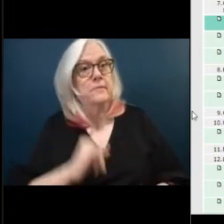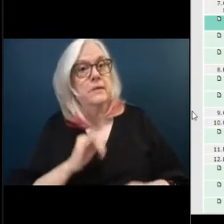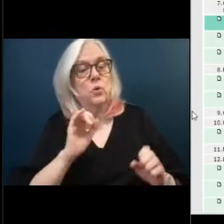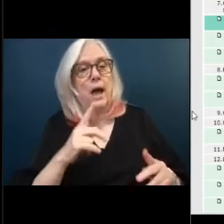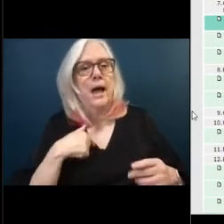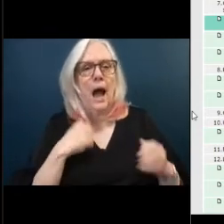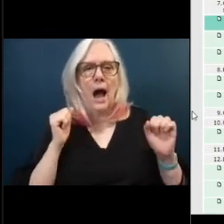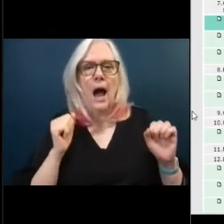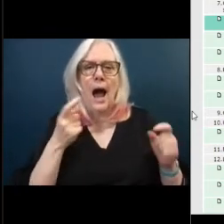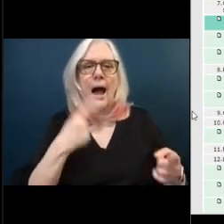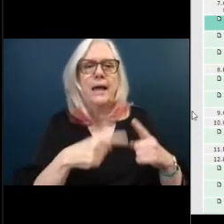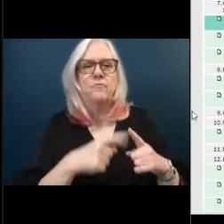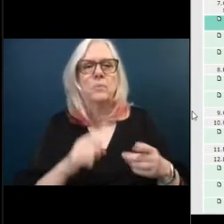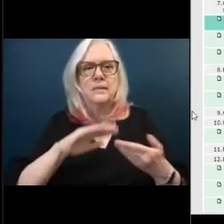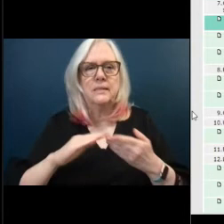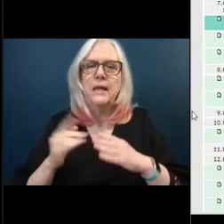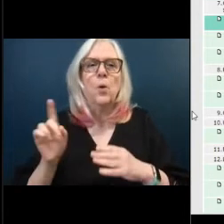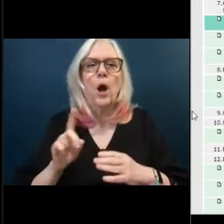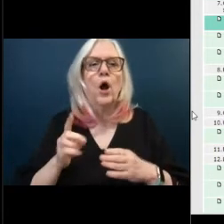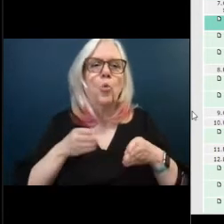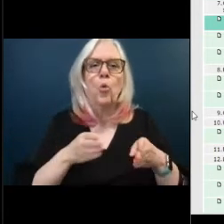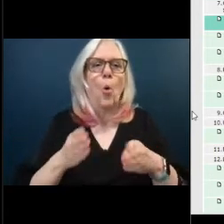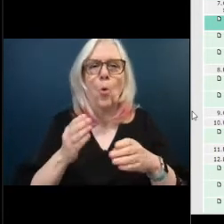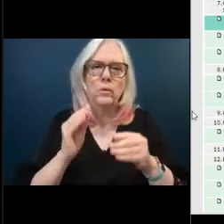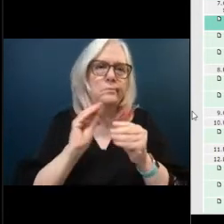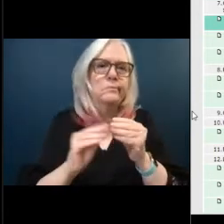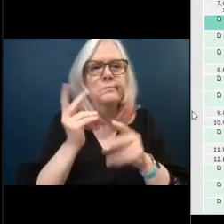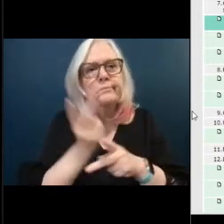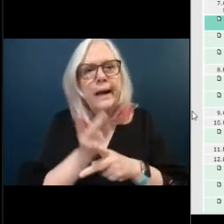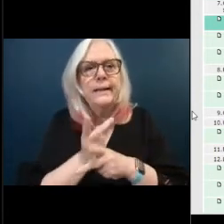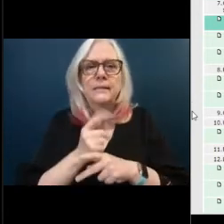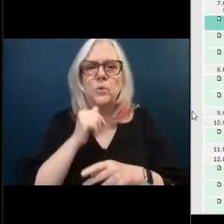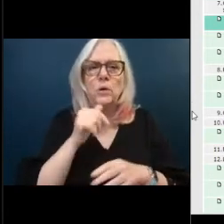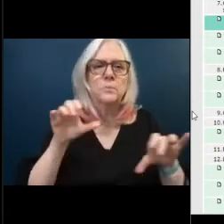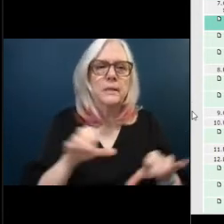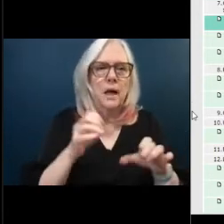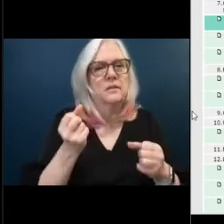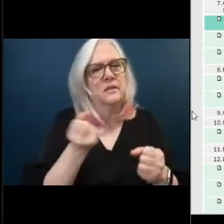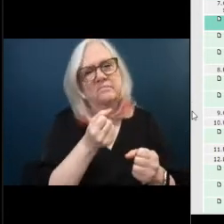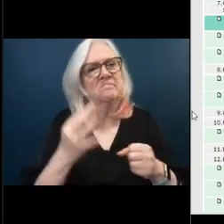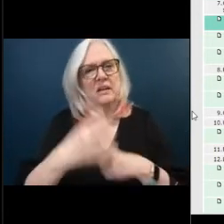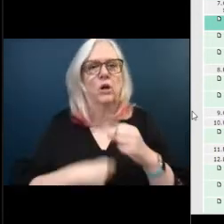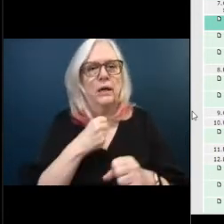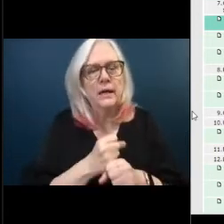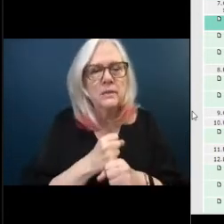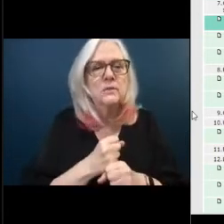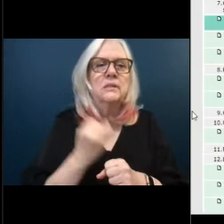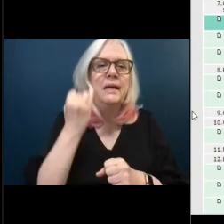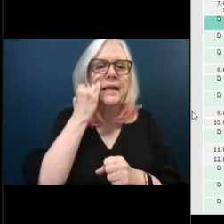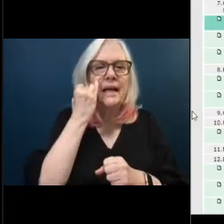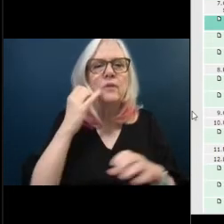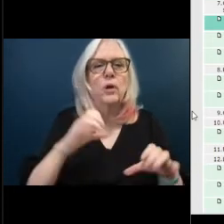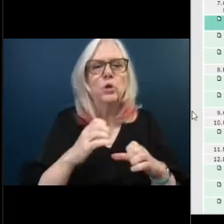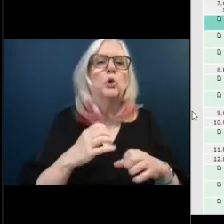done for a good number of years and uh certainly if we do road maintenance as mr dunmire speaking we spend a lot less money